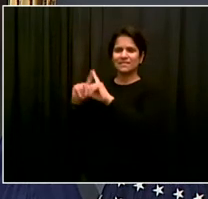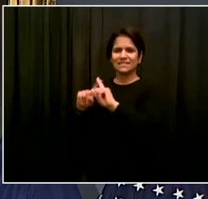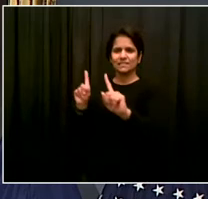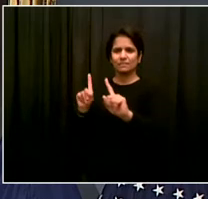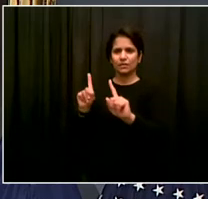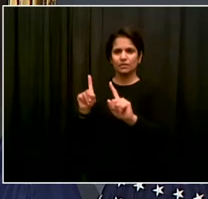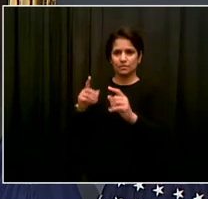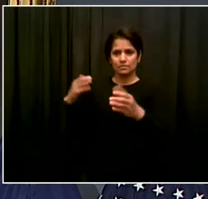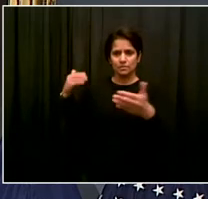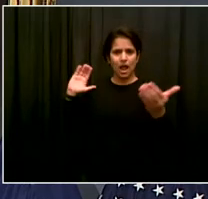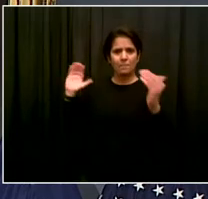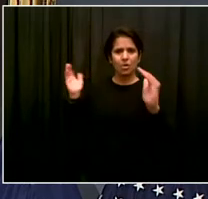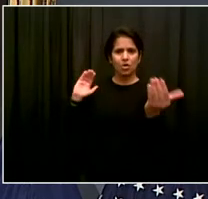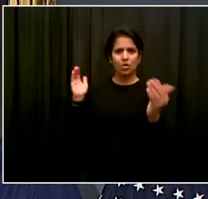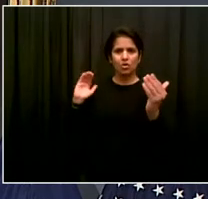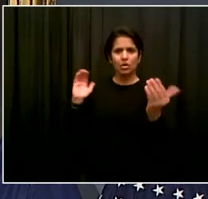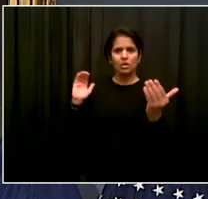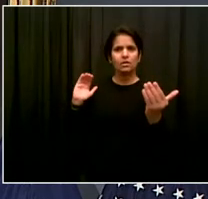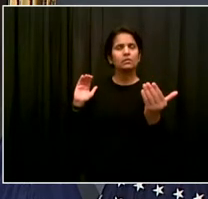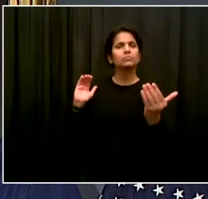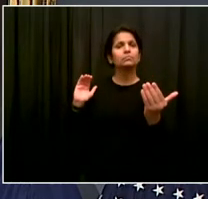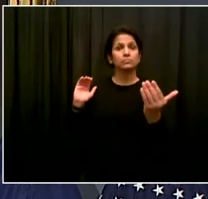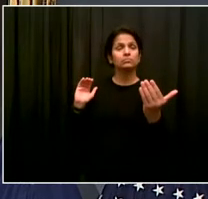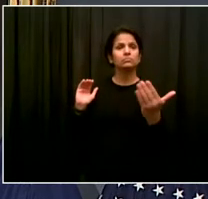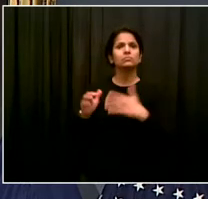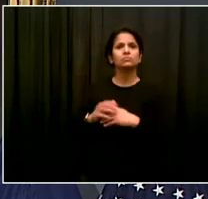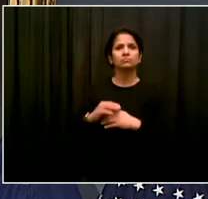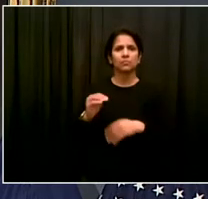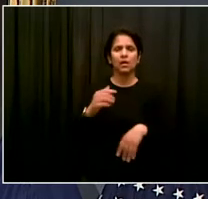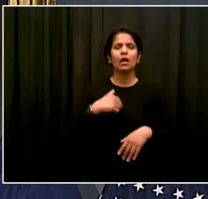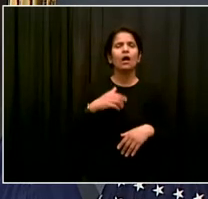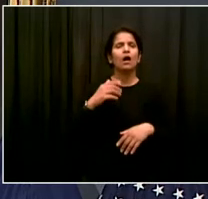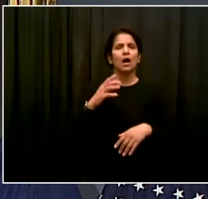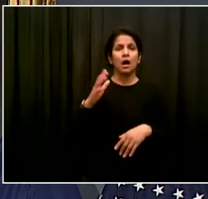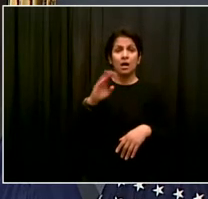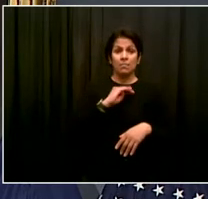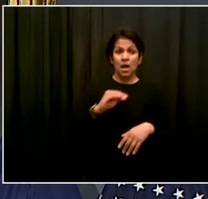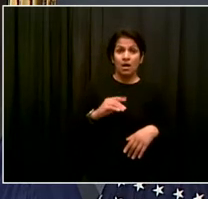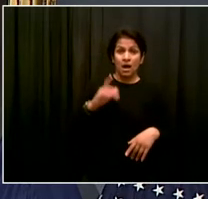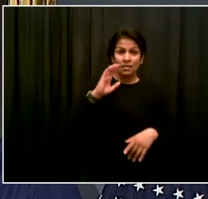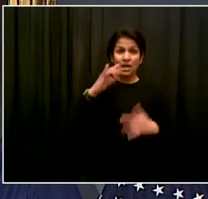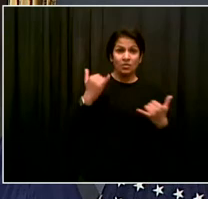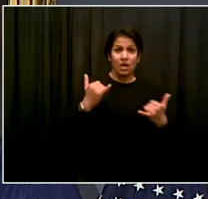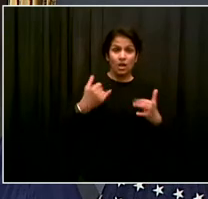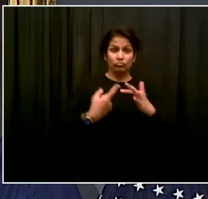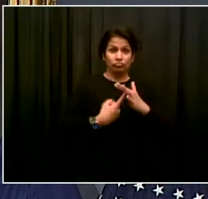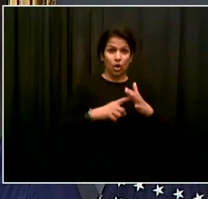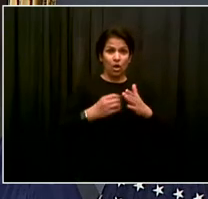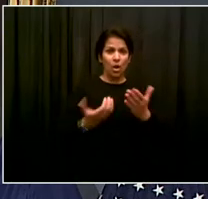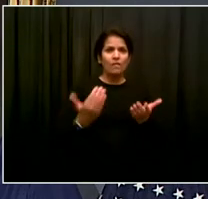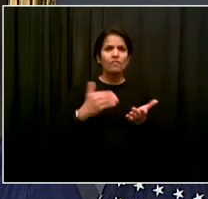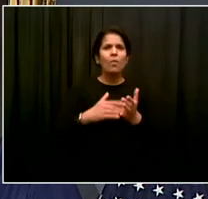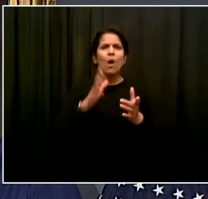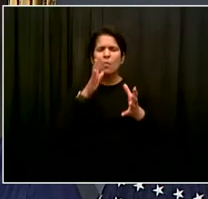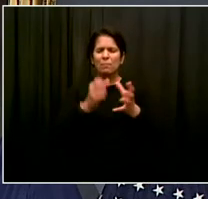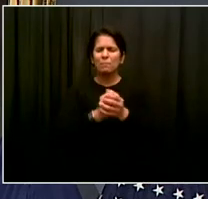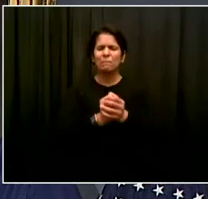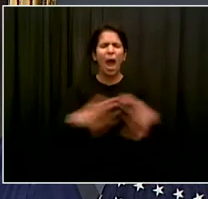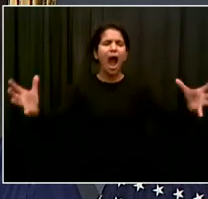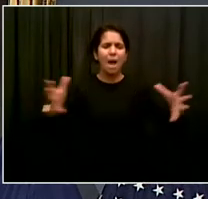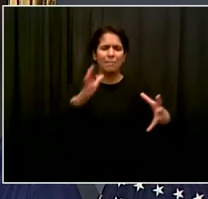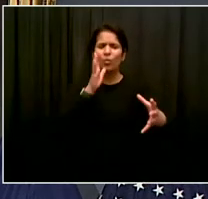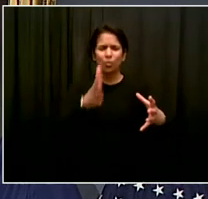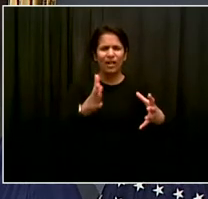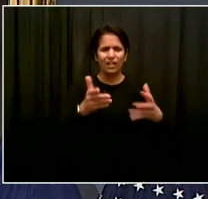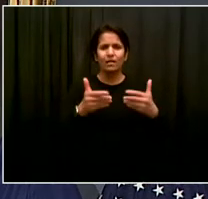Dana, think this is going to be something that grows quickly. I really do. We, you know, last year so